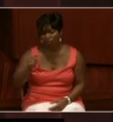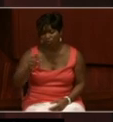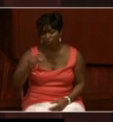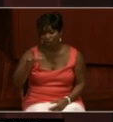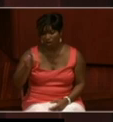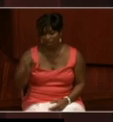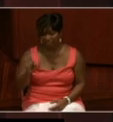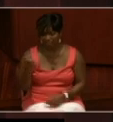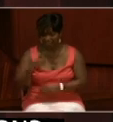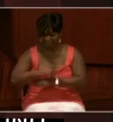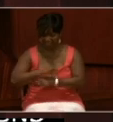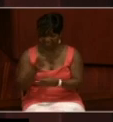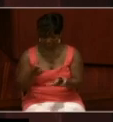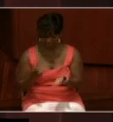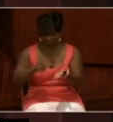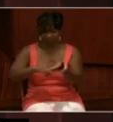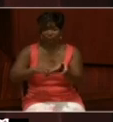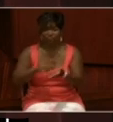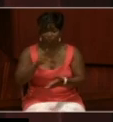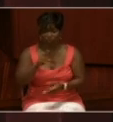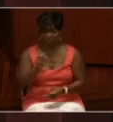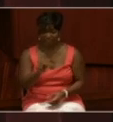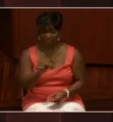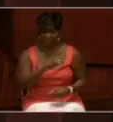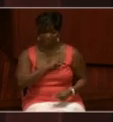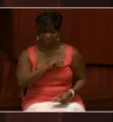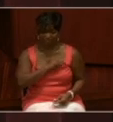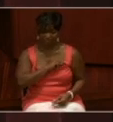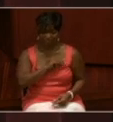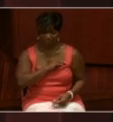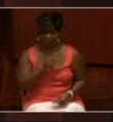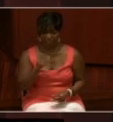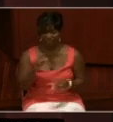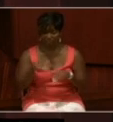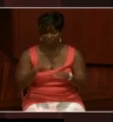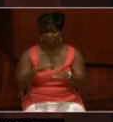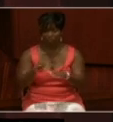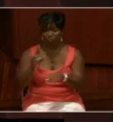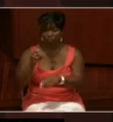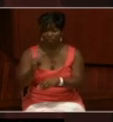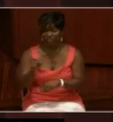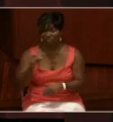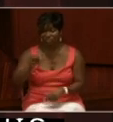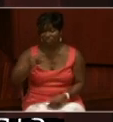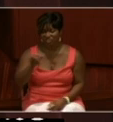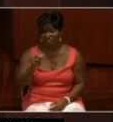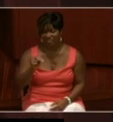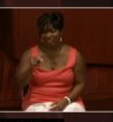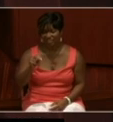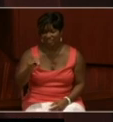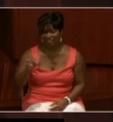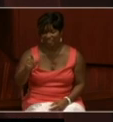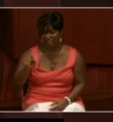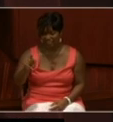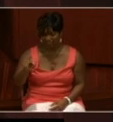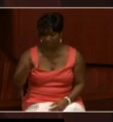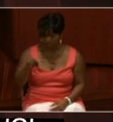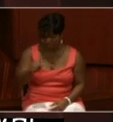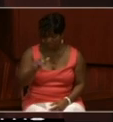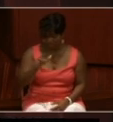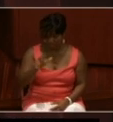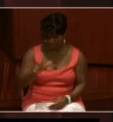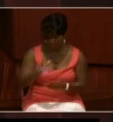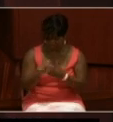this day enlisted in the U.S. Naval Service as seamen for the cruise of the USS Jeanette. His pay to be $35 per month.